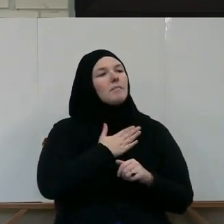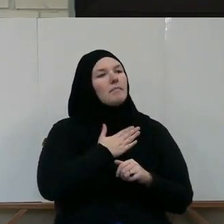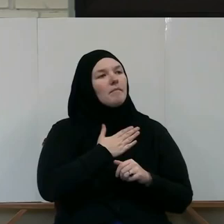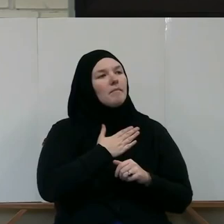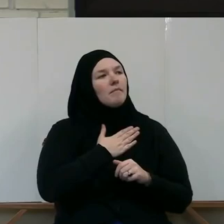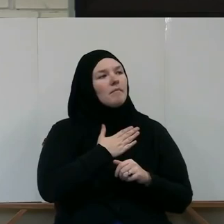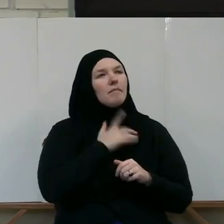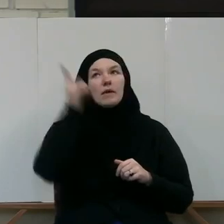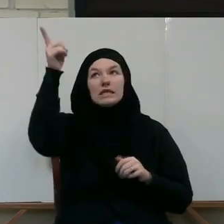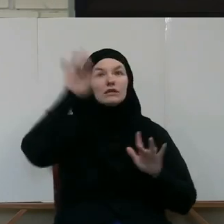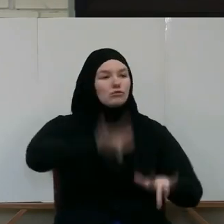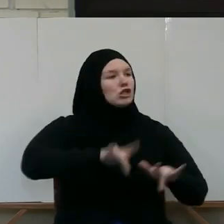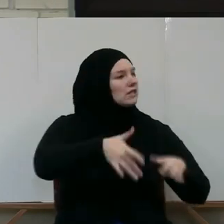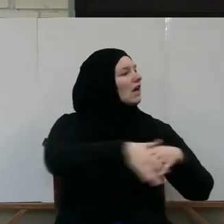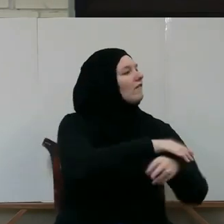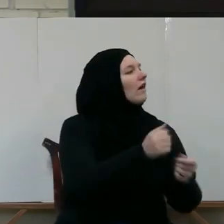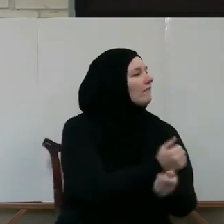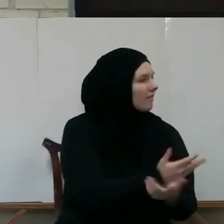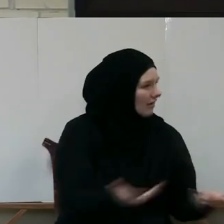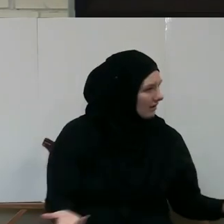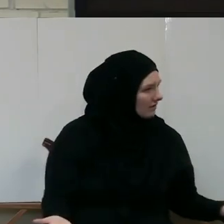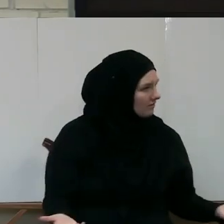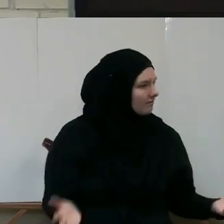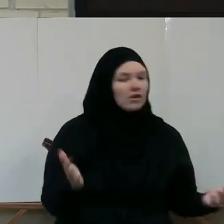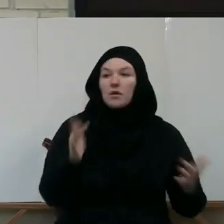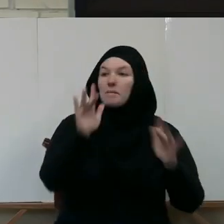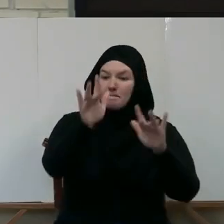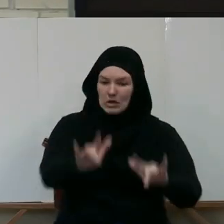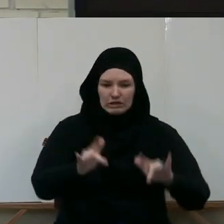covered everything. It encampused everything.